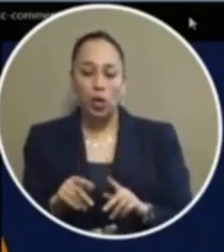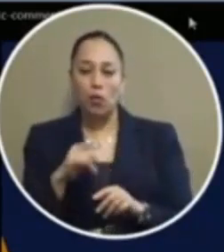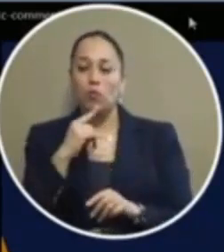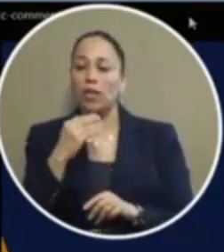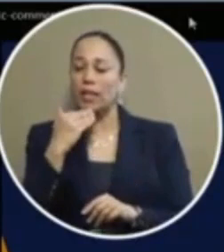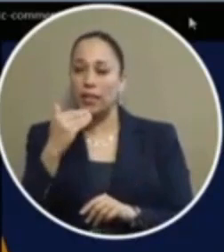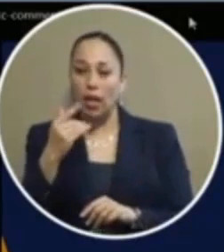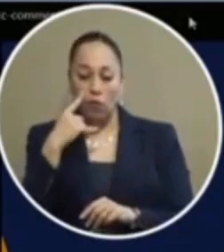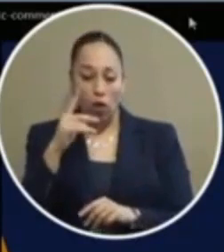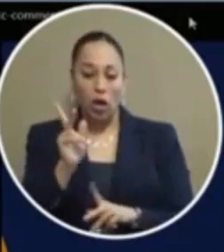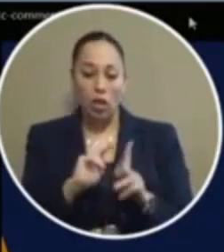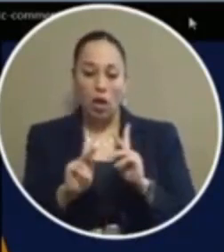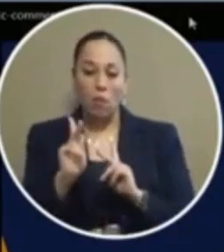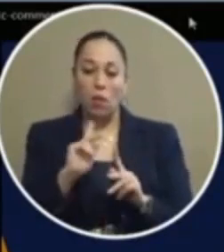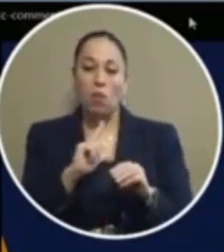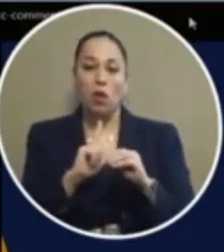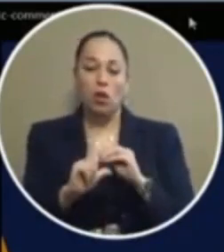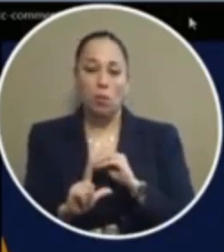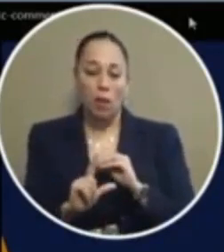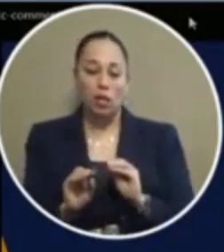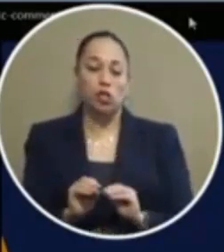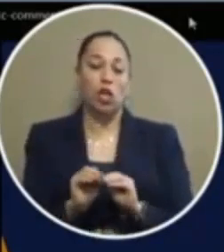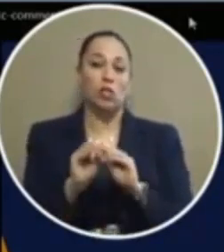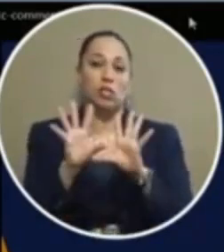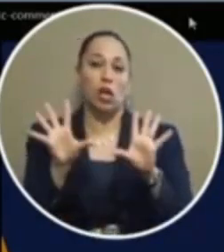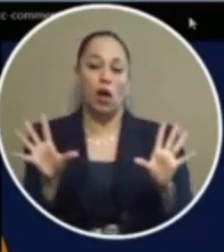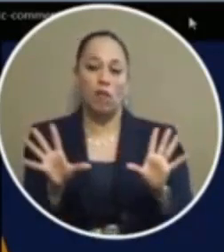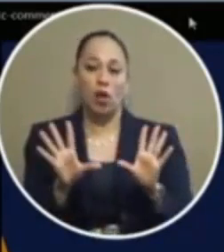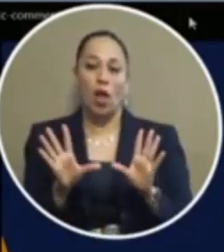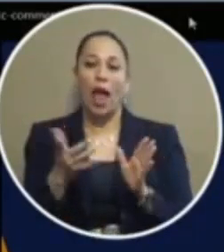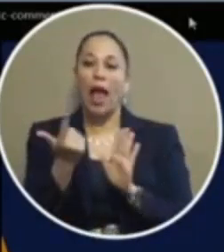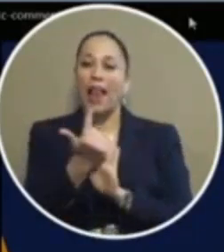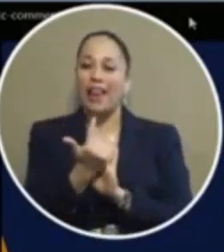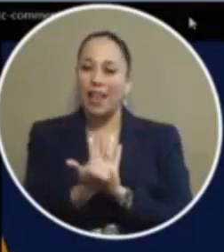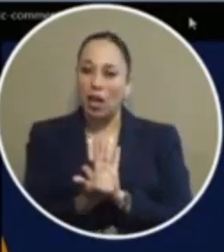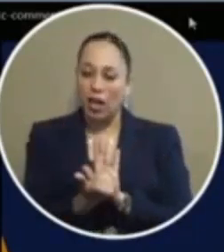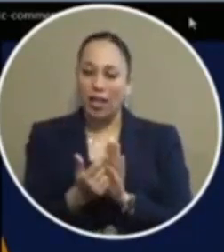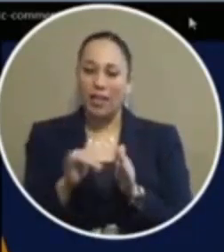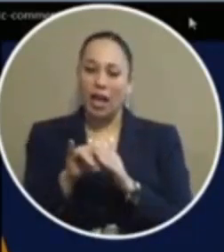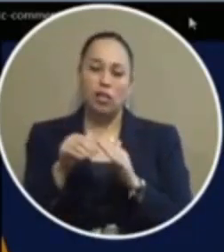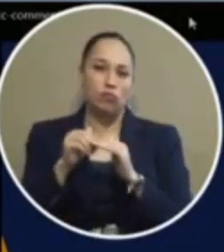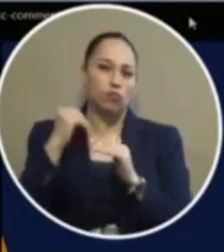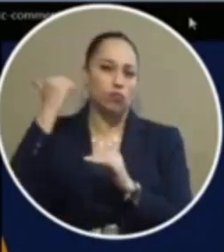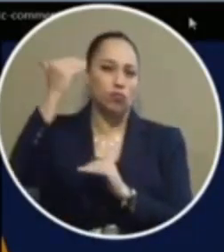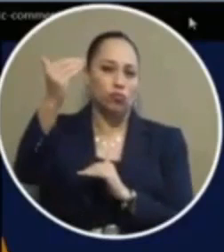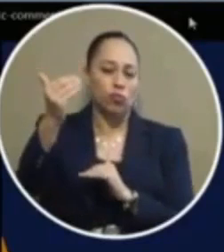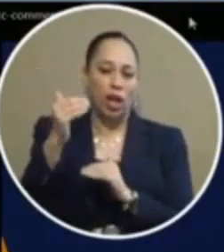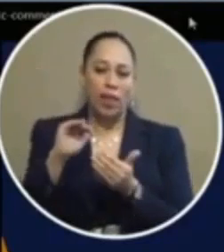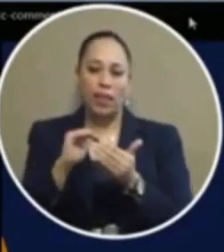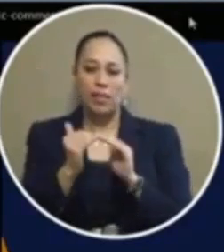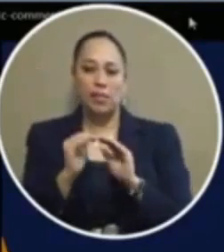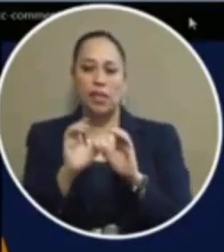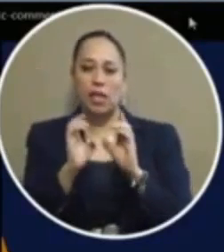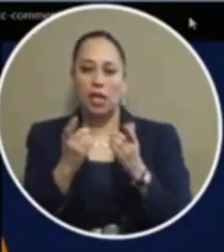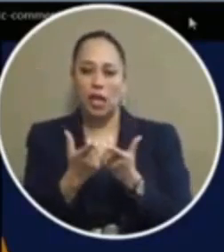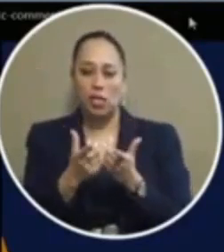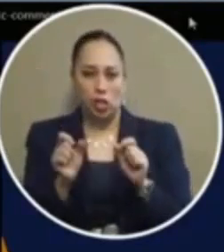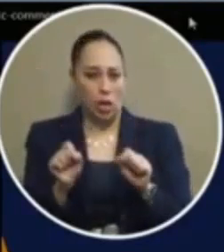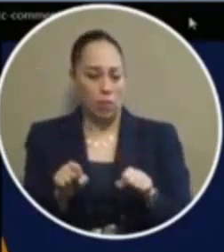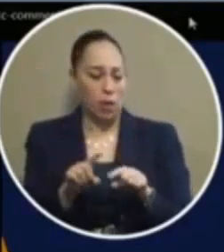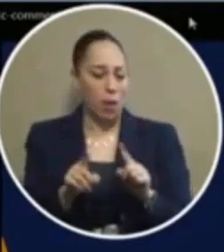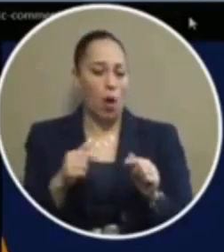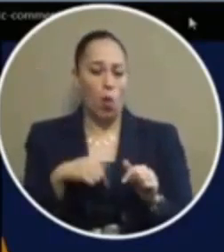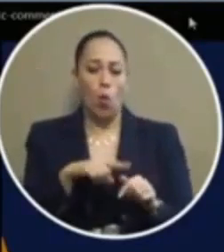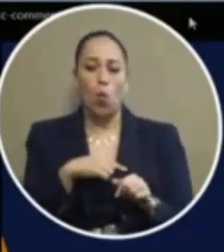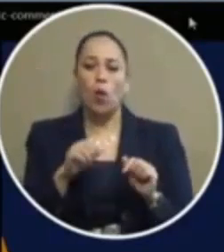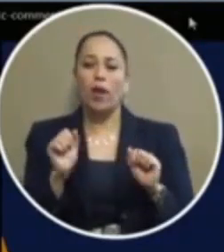for the people of el paso by just obviously you know legalizing it is beyond the city council's ability but uh we